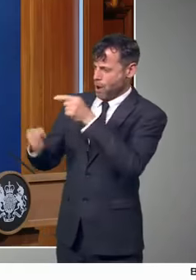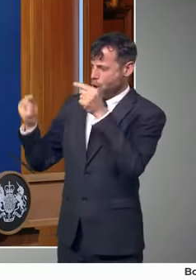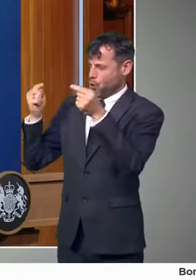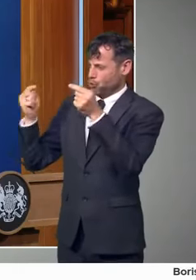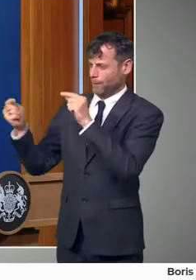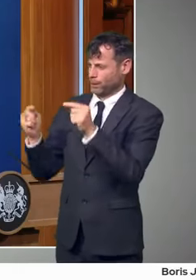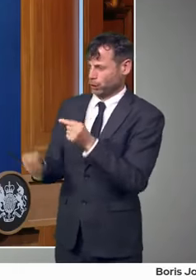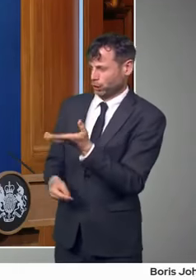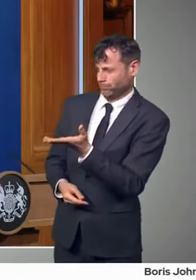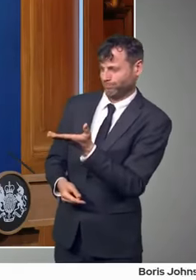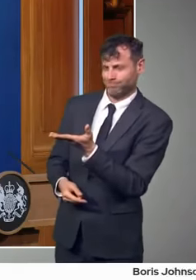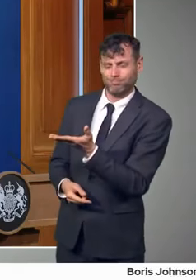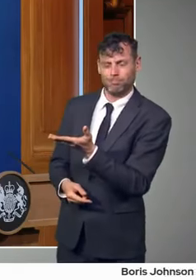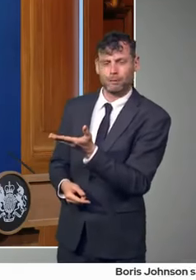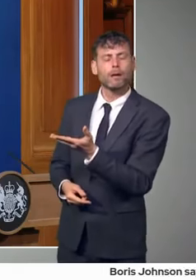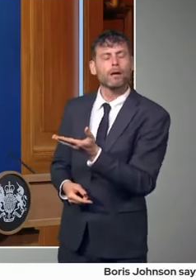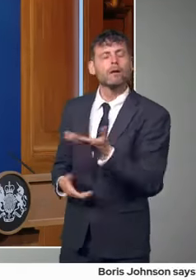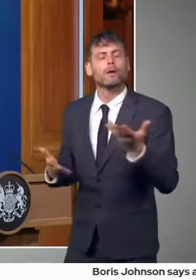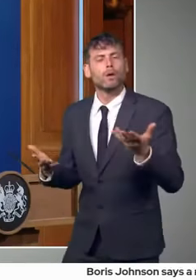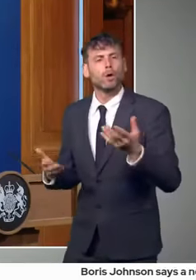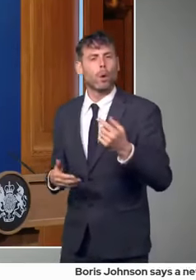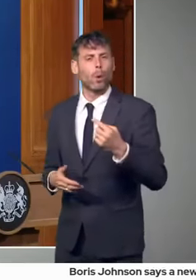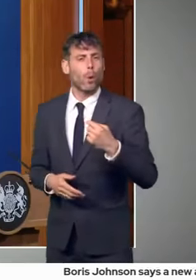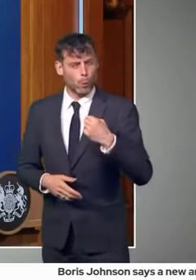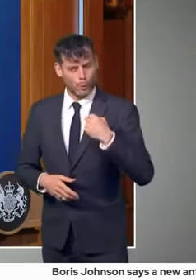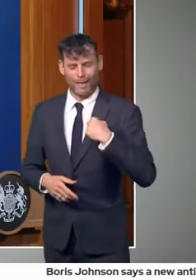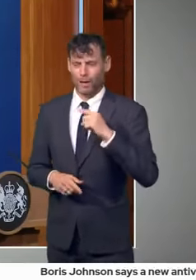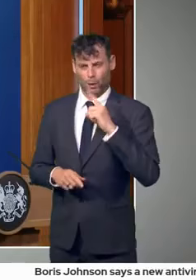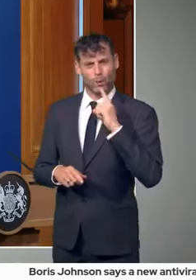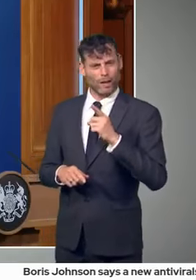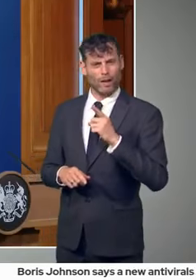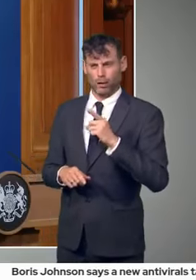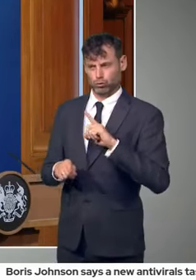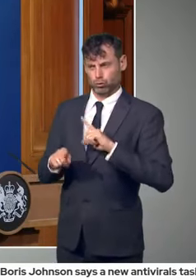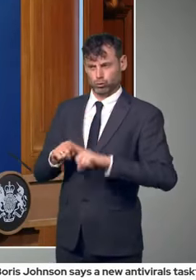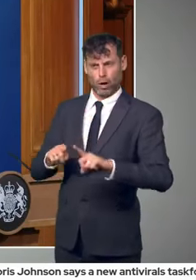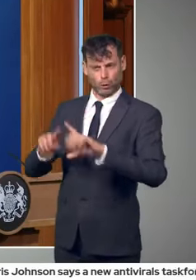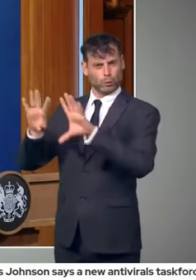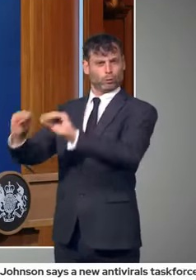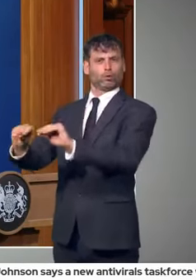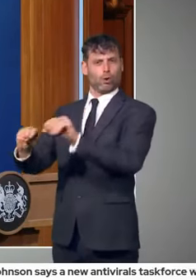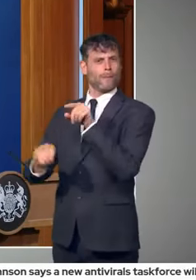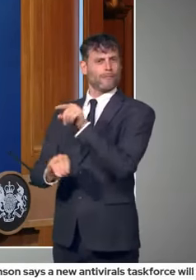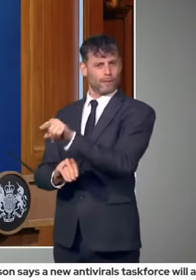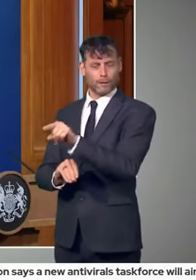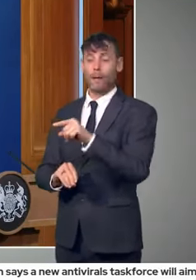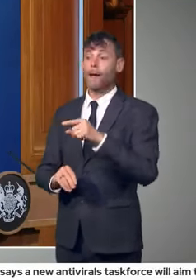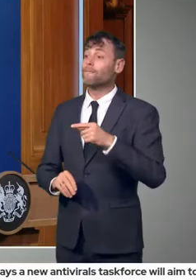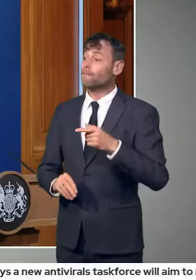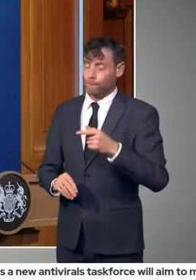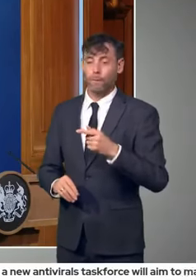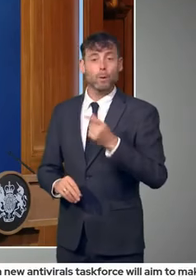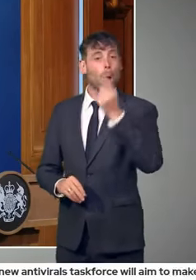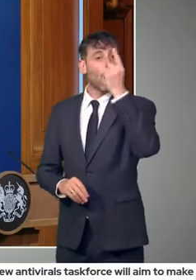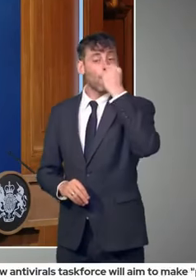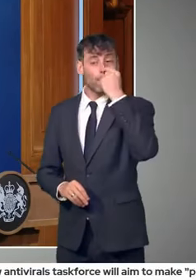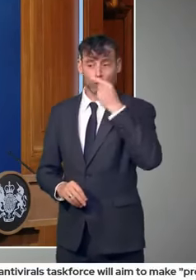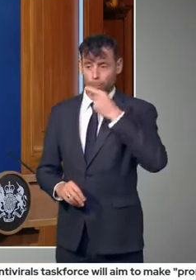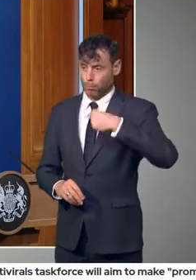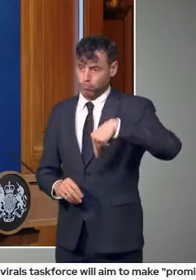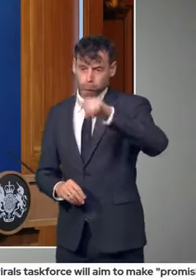to those bodies earlier on, we will seek a legislative solution. But we hope that